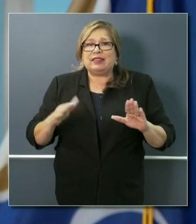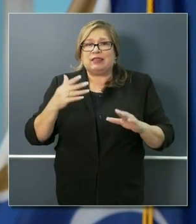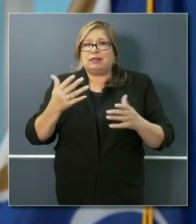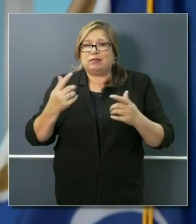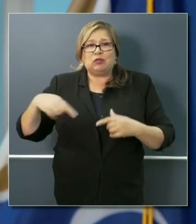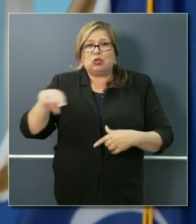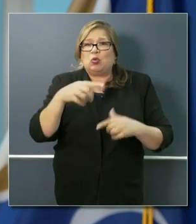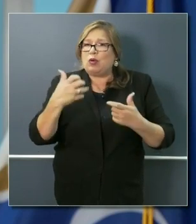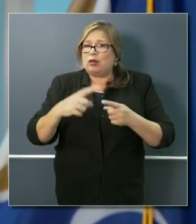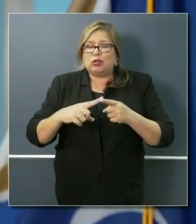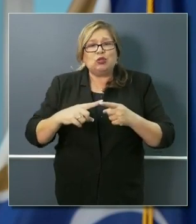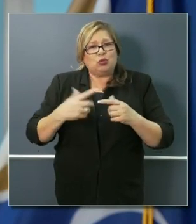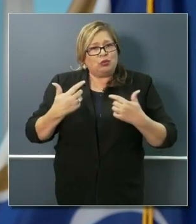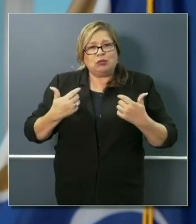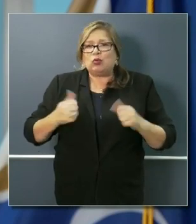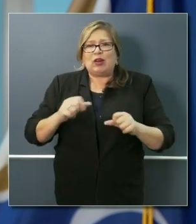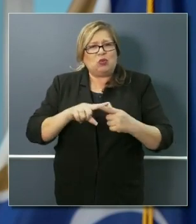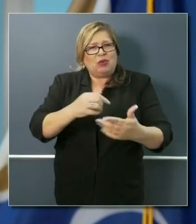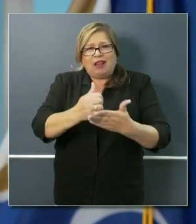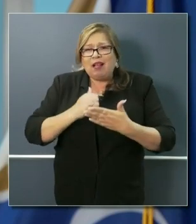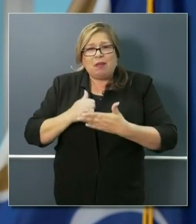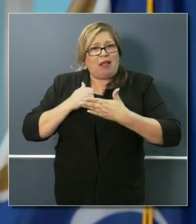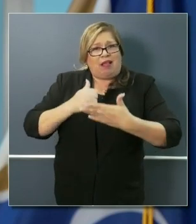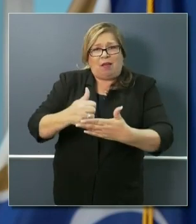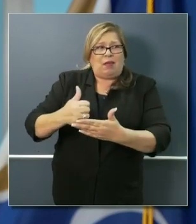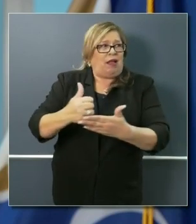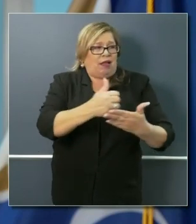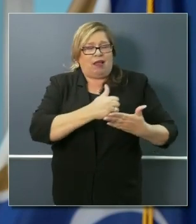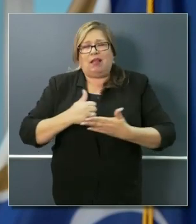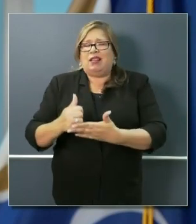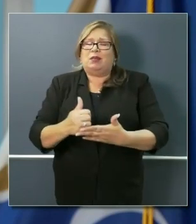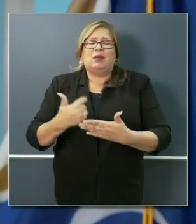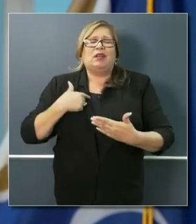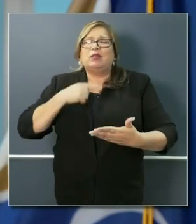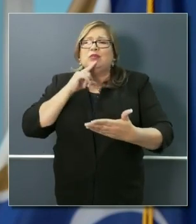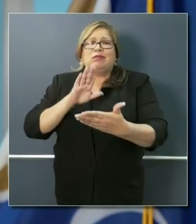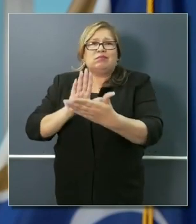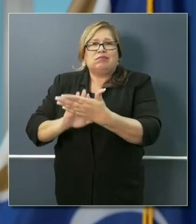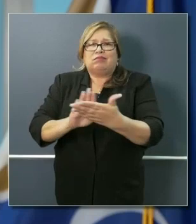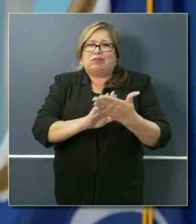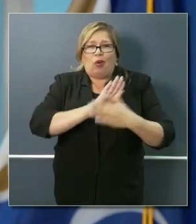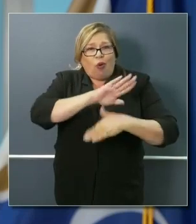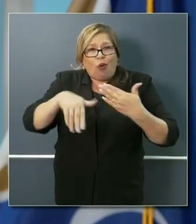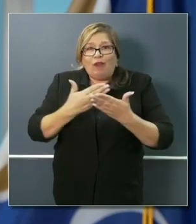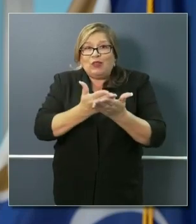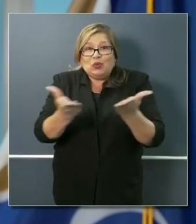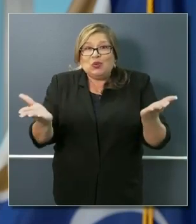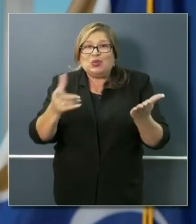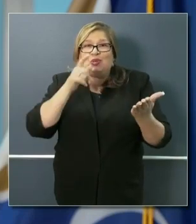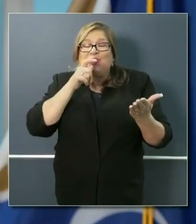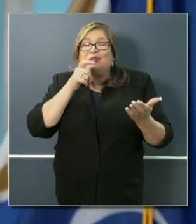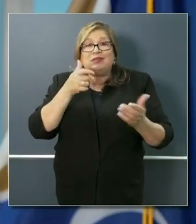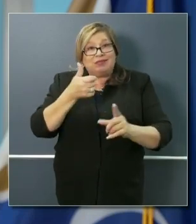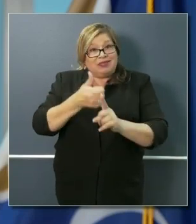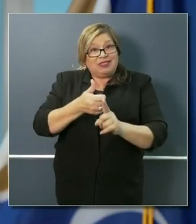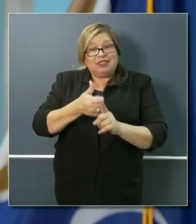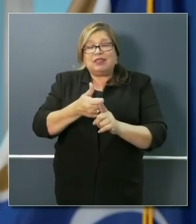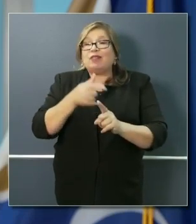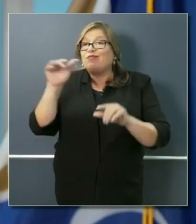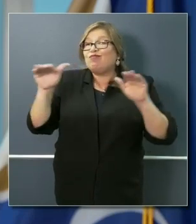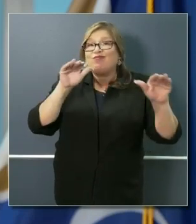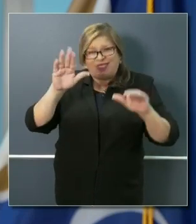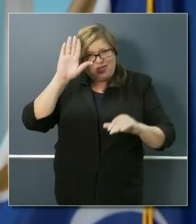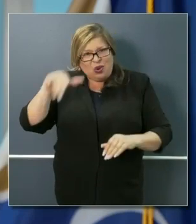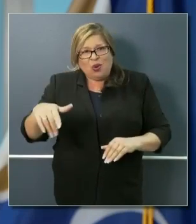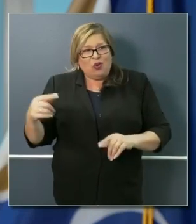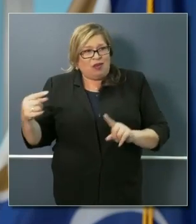participate in meeting it head on. And so I just want to compliment all of those of you that told folks about